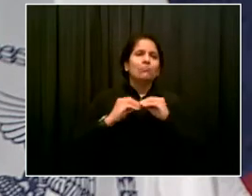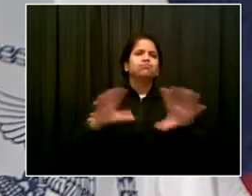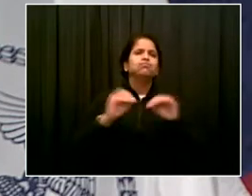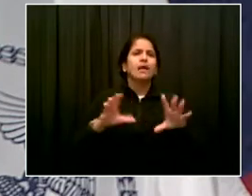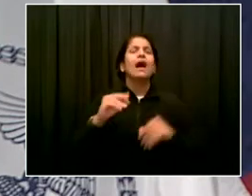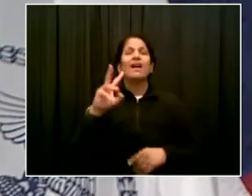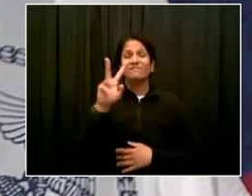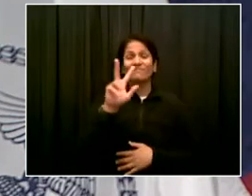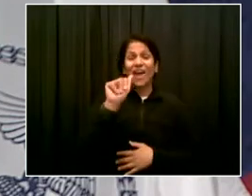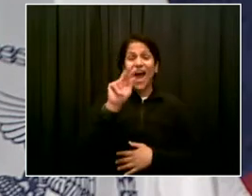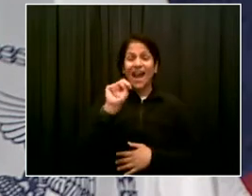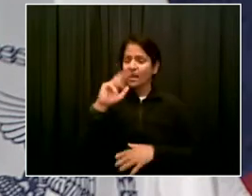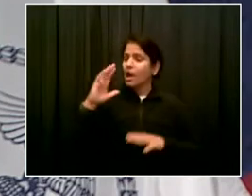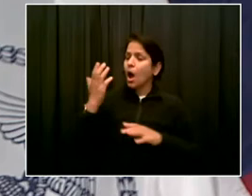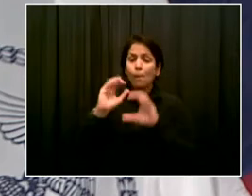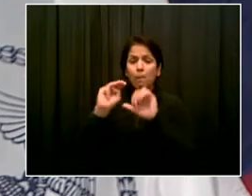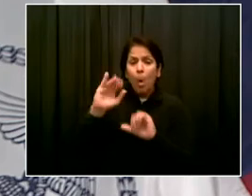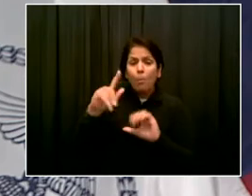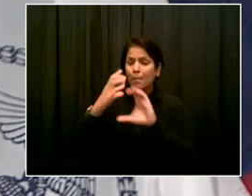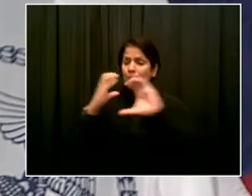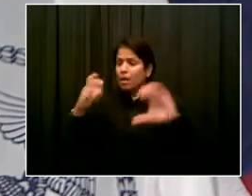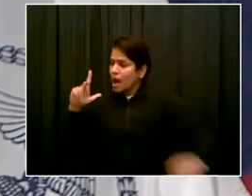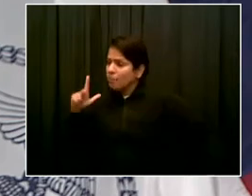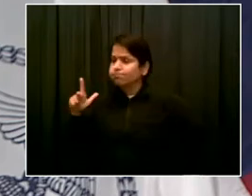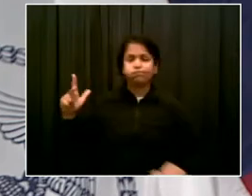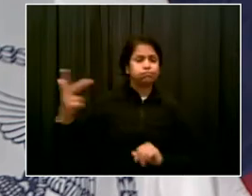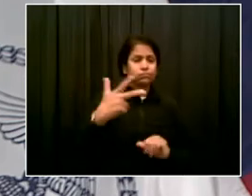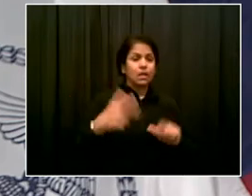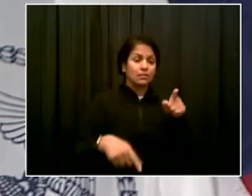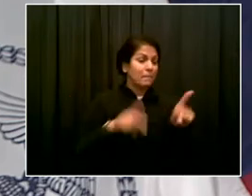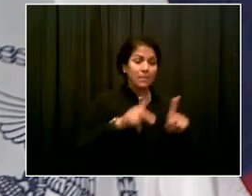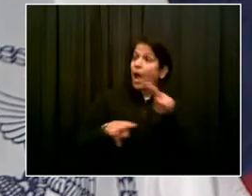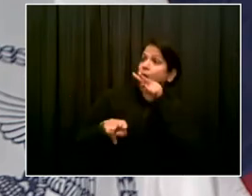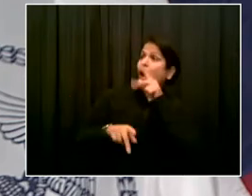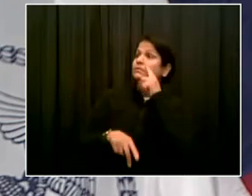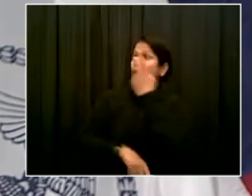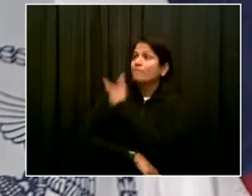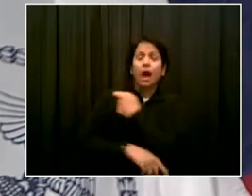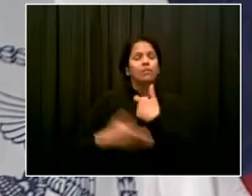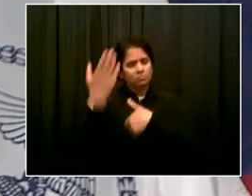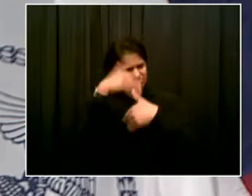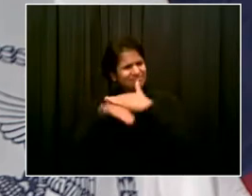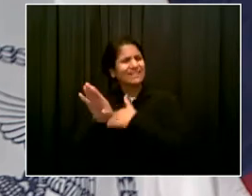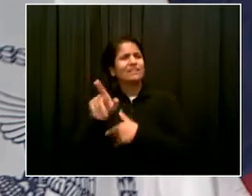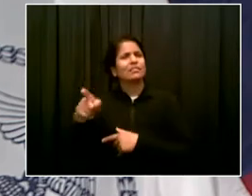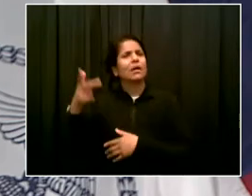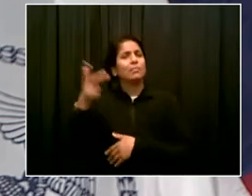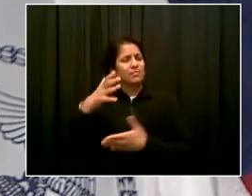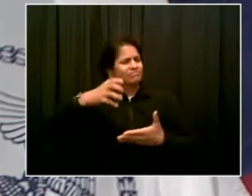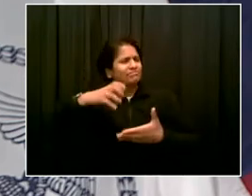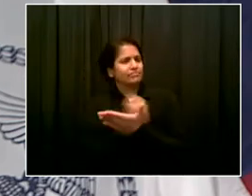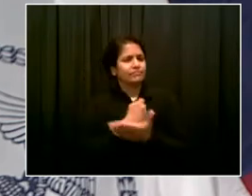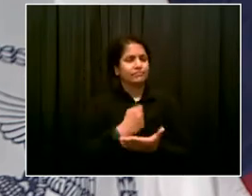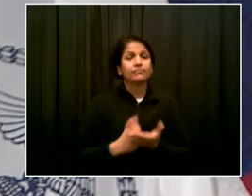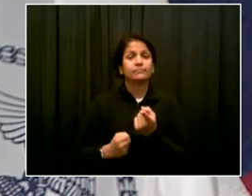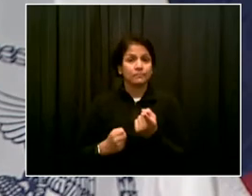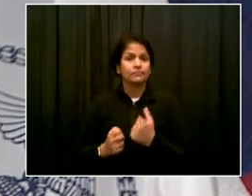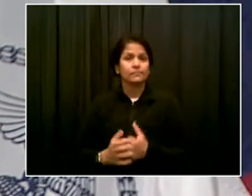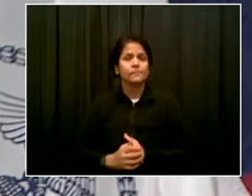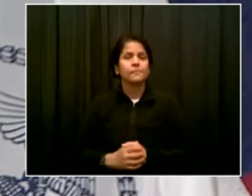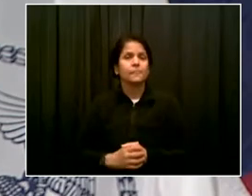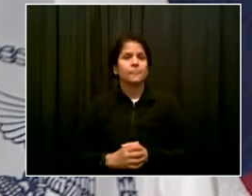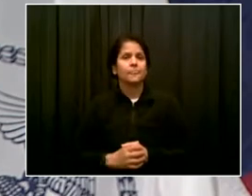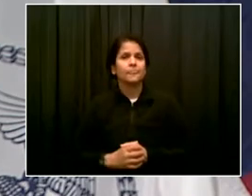any additional, um, validation of the vaccine helps. Dr. Katz, then Dr. Choksi.